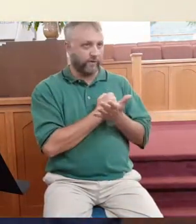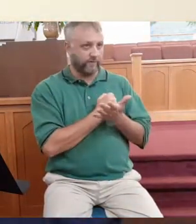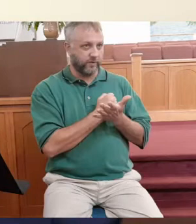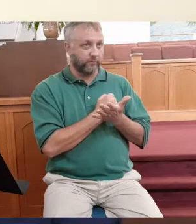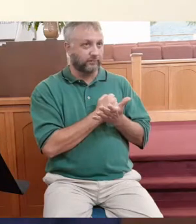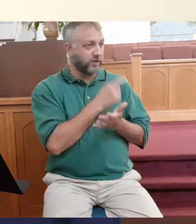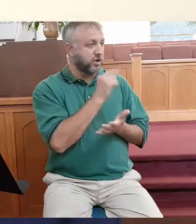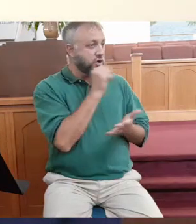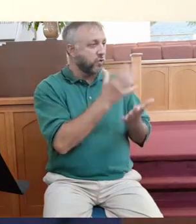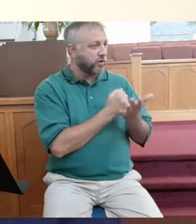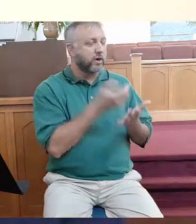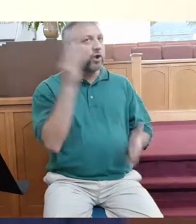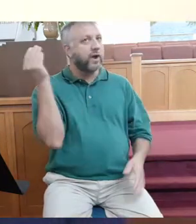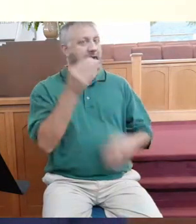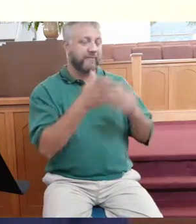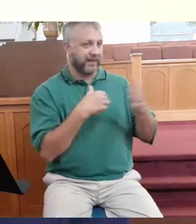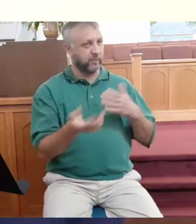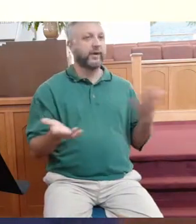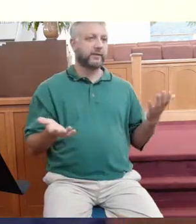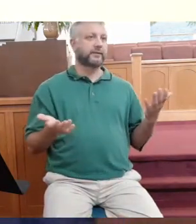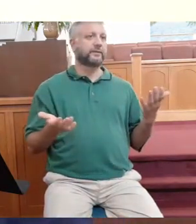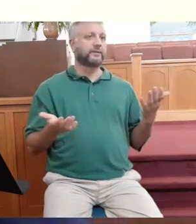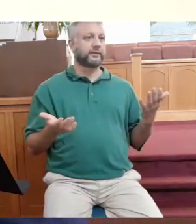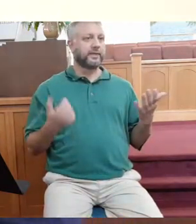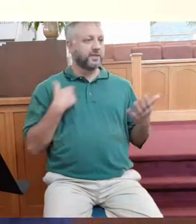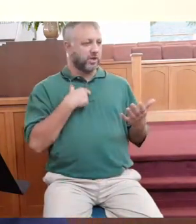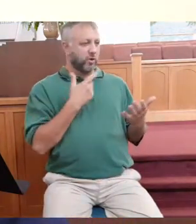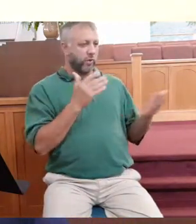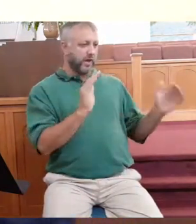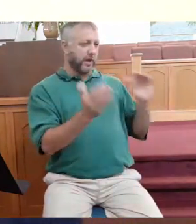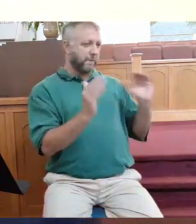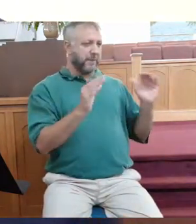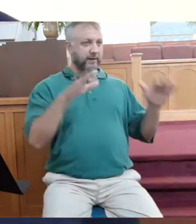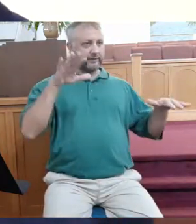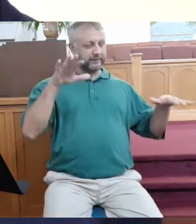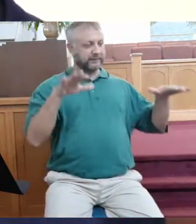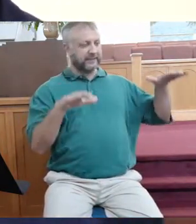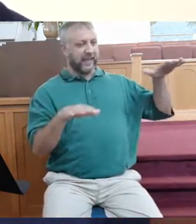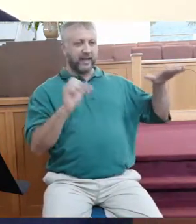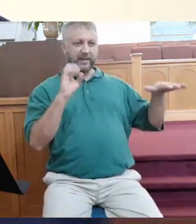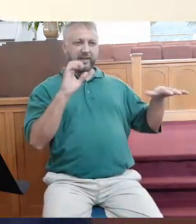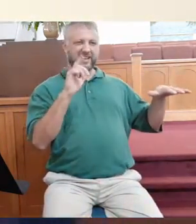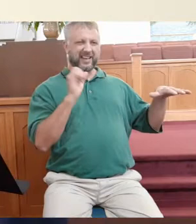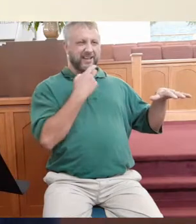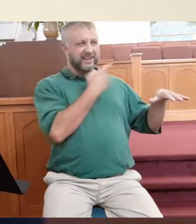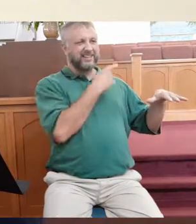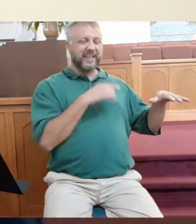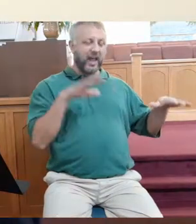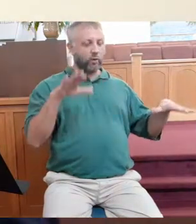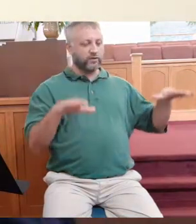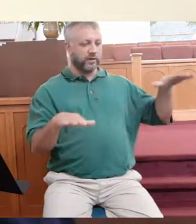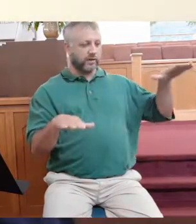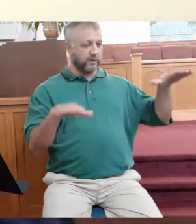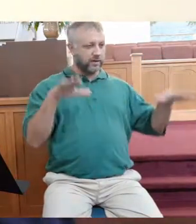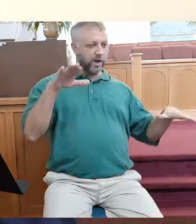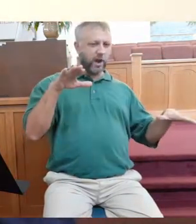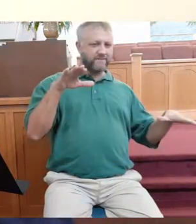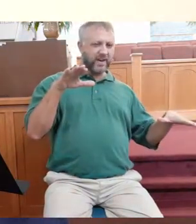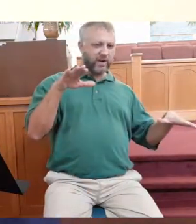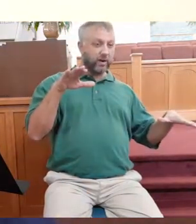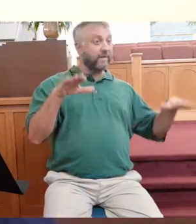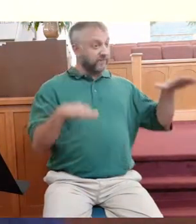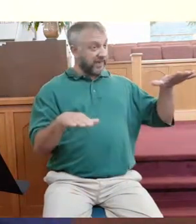beauty of God's grace. We like to judge things on scales, but God judges things on the cross, and there's a vast difference.